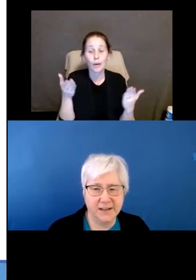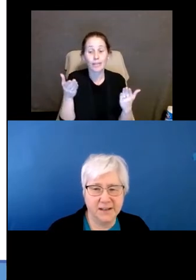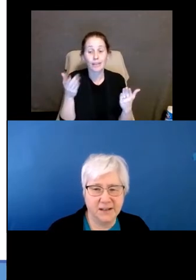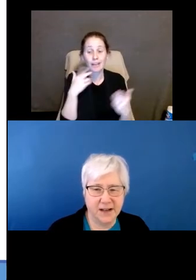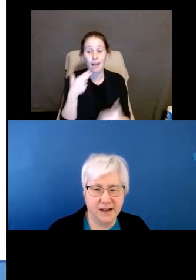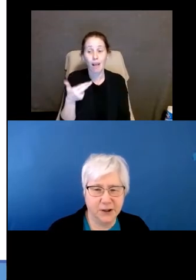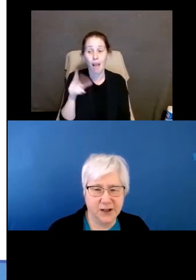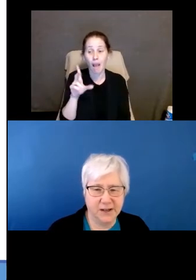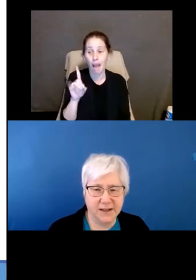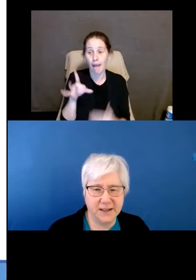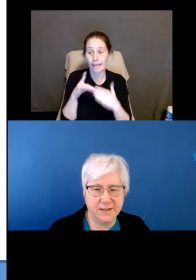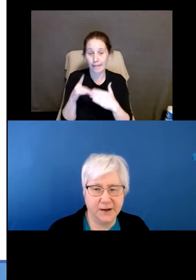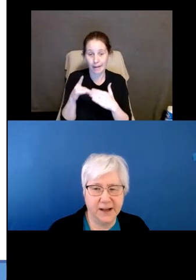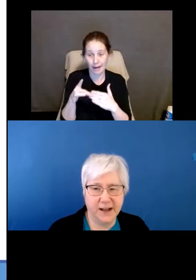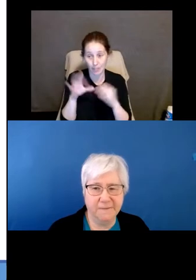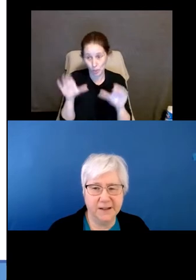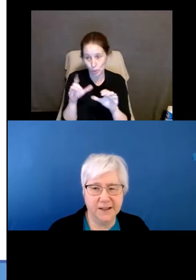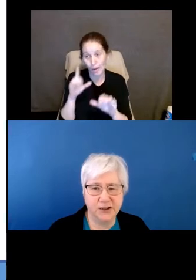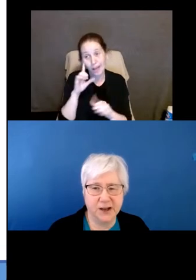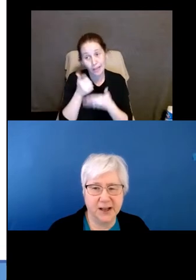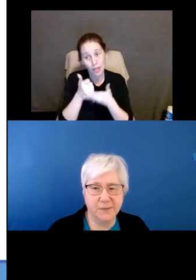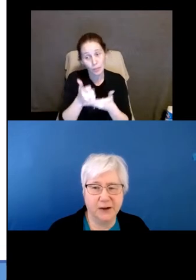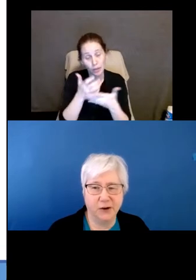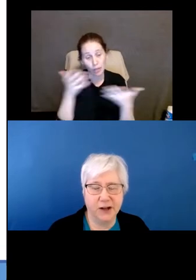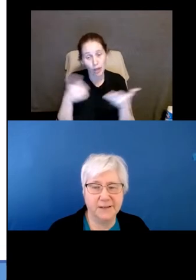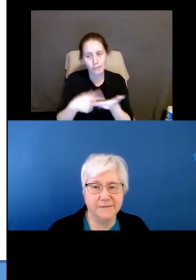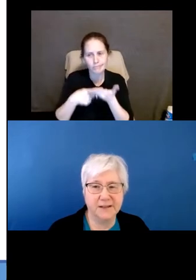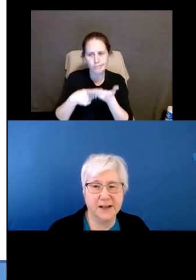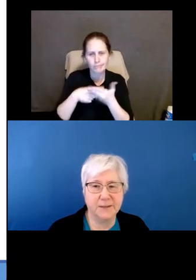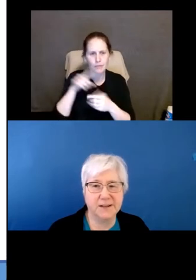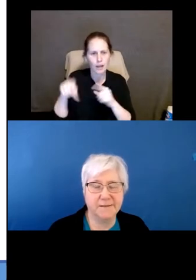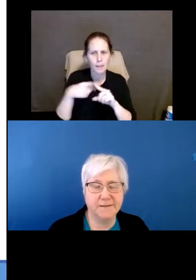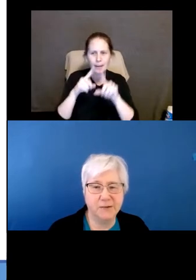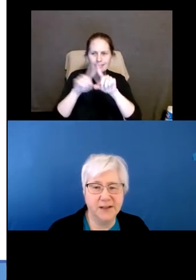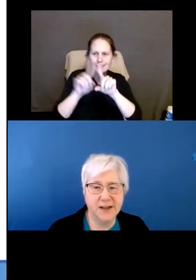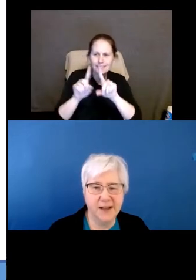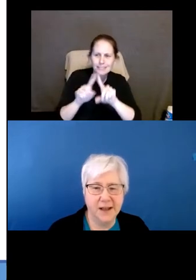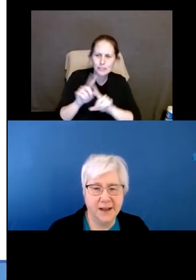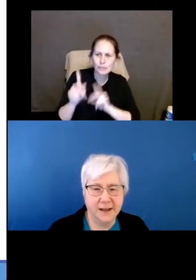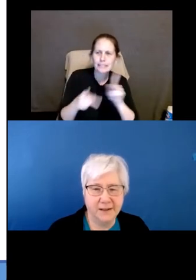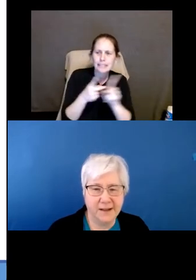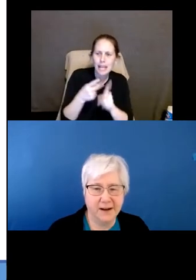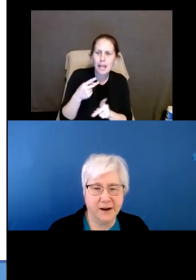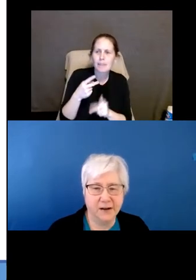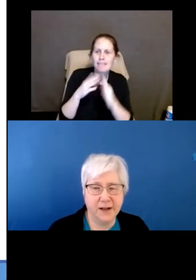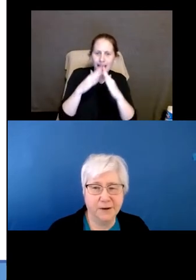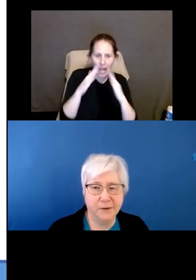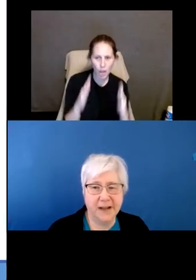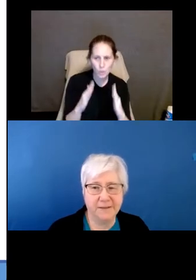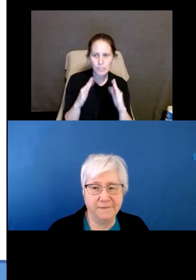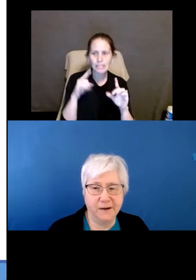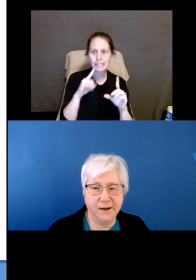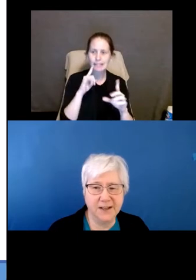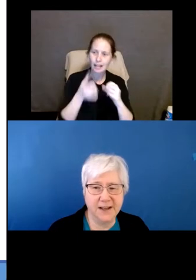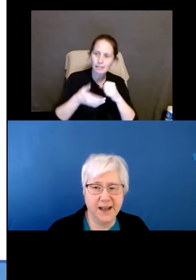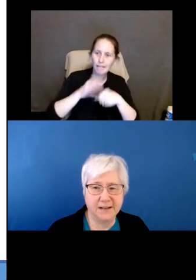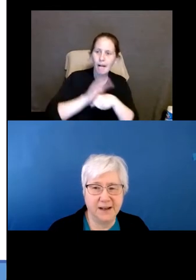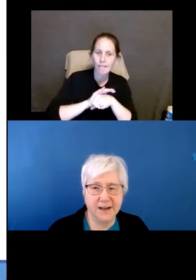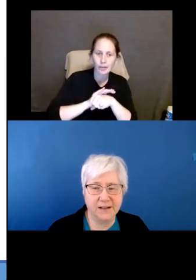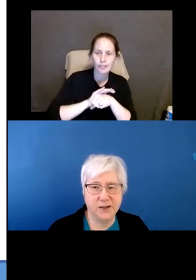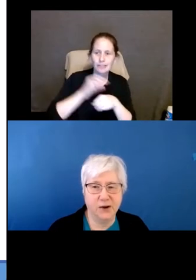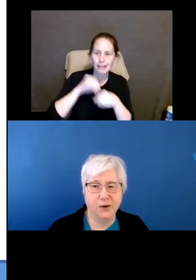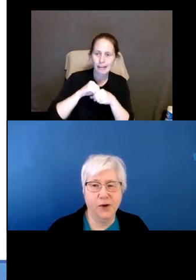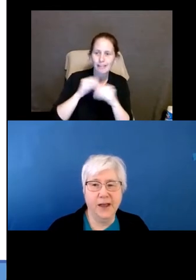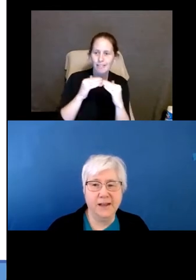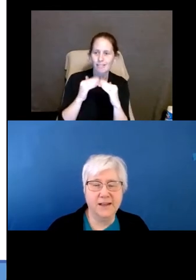our HUD guidance did, which I think is very helpful is talk about all of the types of housing that are covered by the Fair Housing Act.